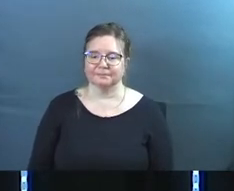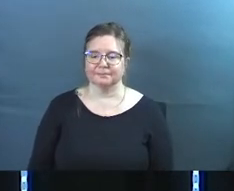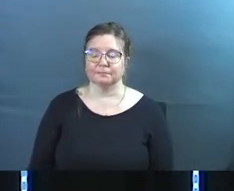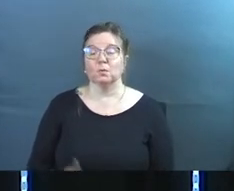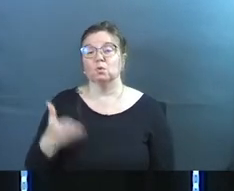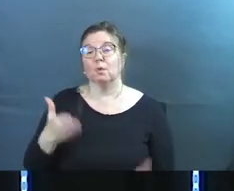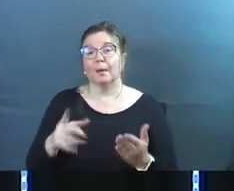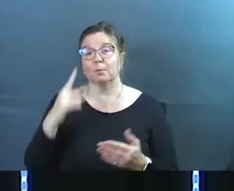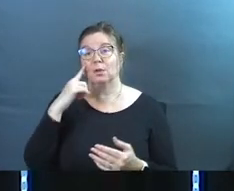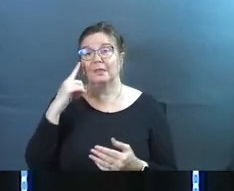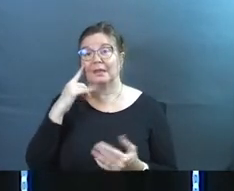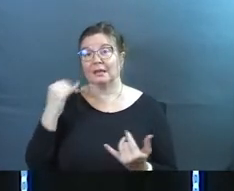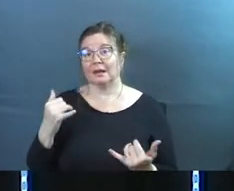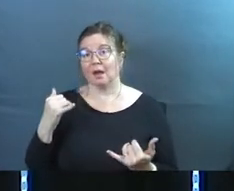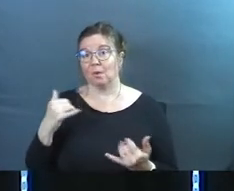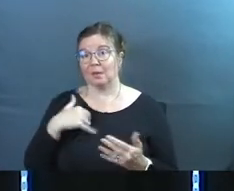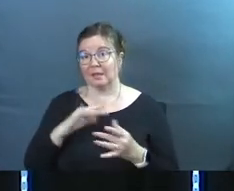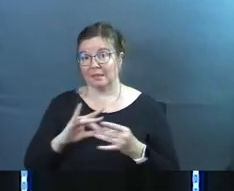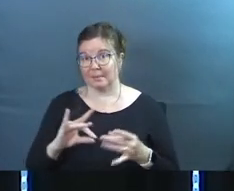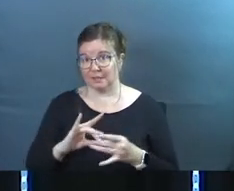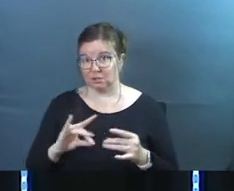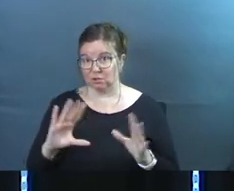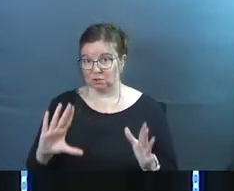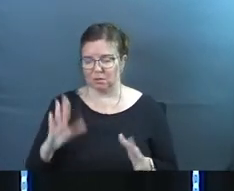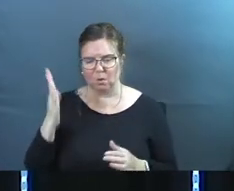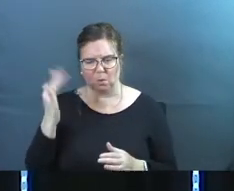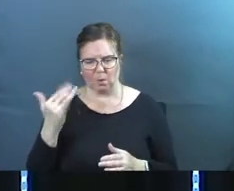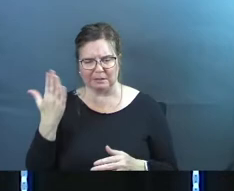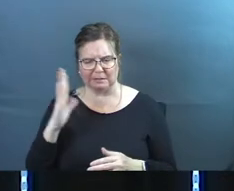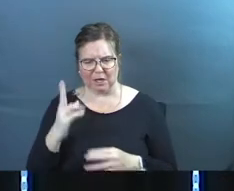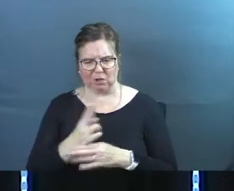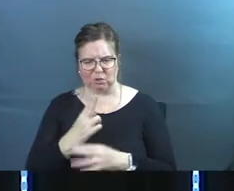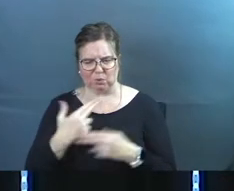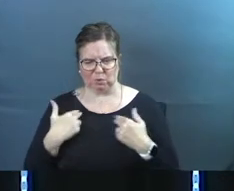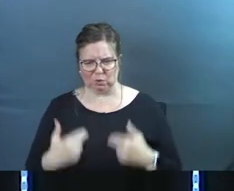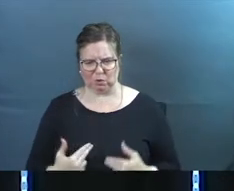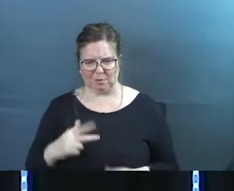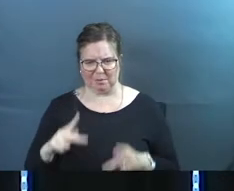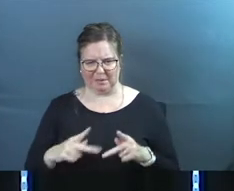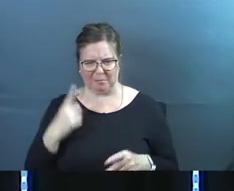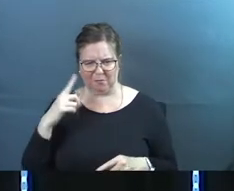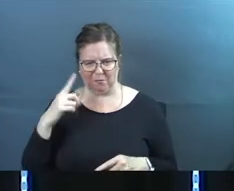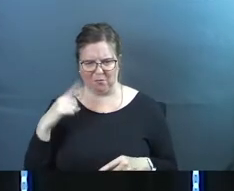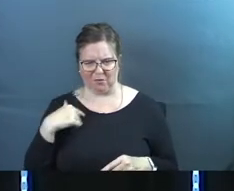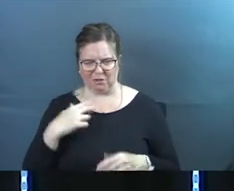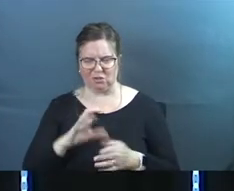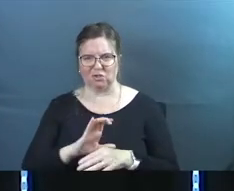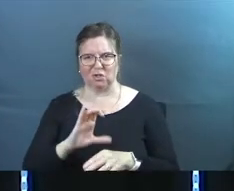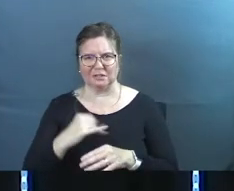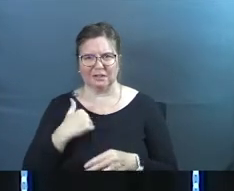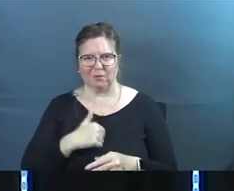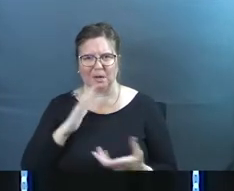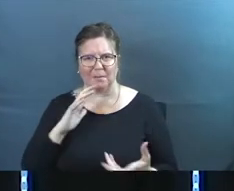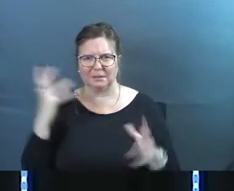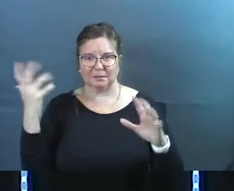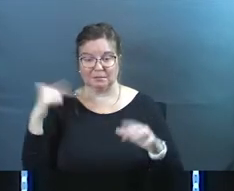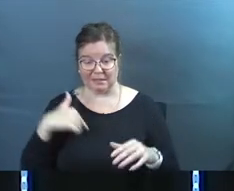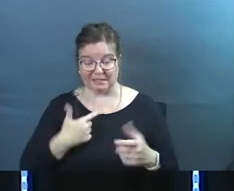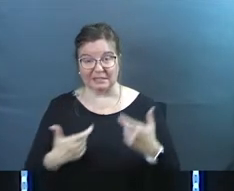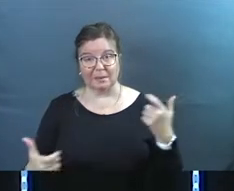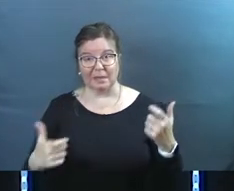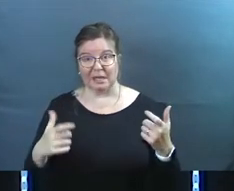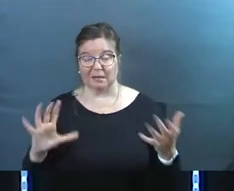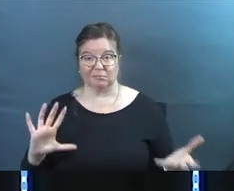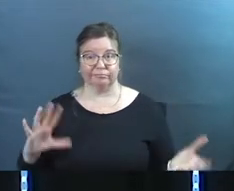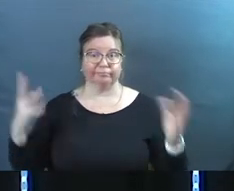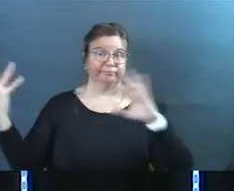So maybe you're thinking at this point in the message, why does God use humans at all in the church? Because isn't this a big